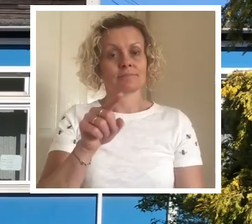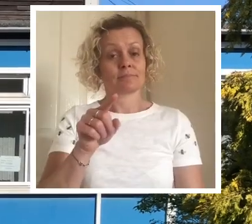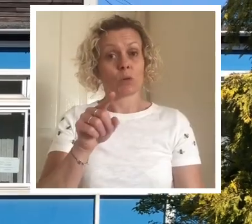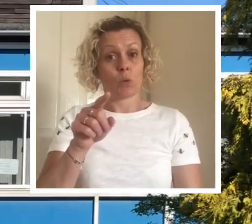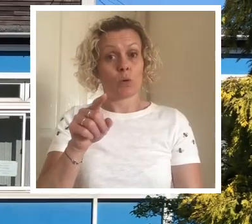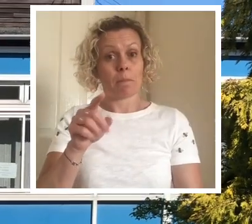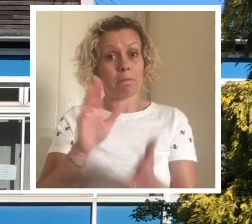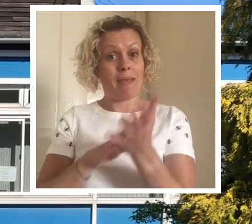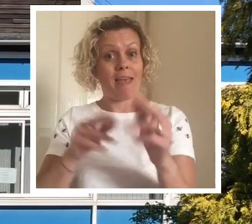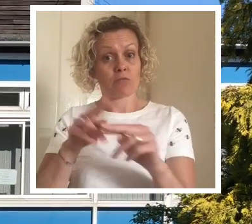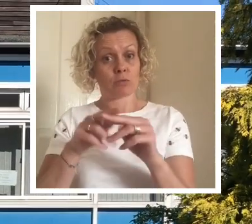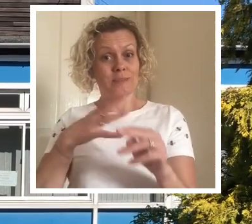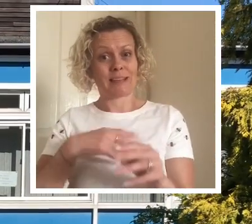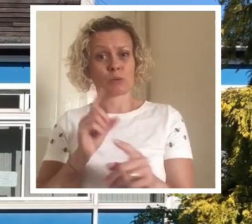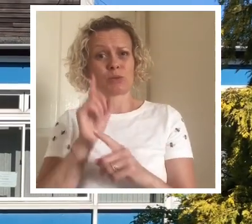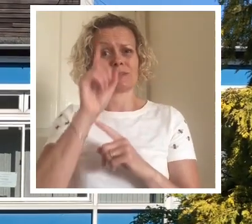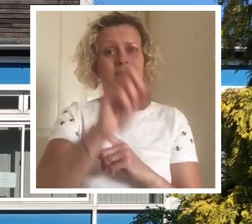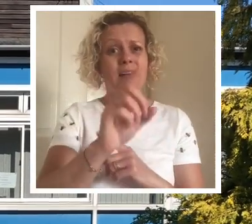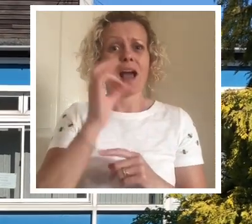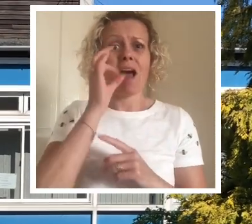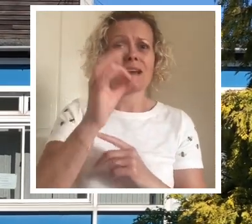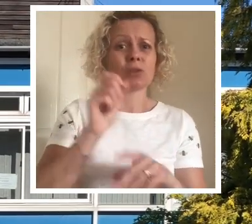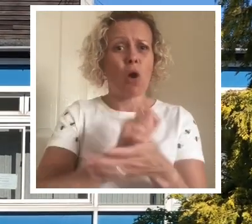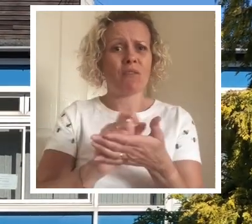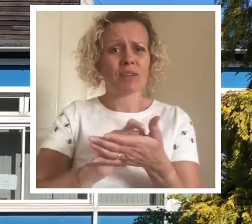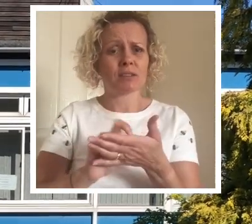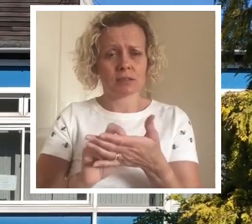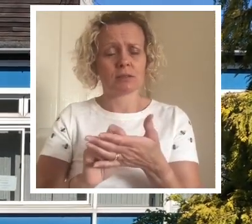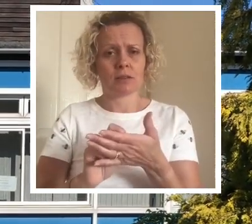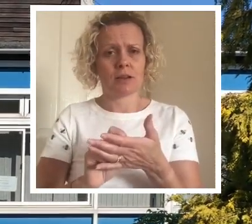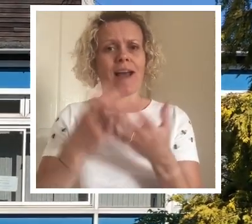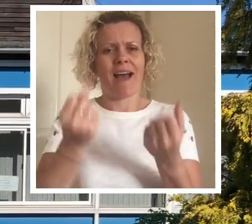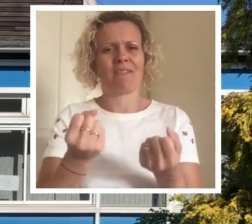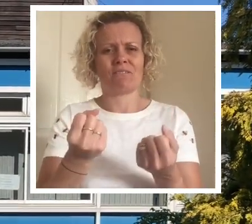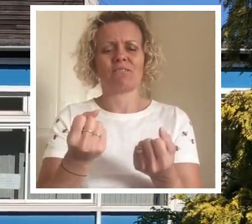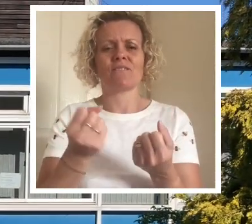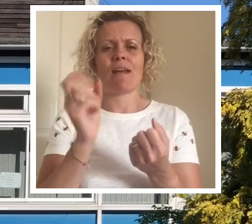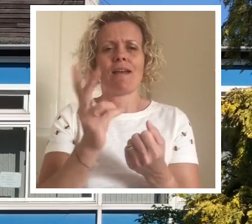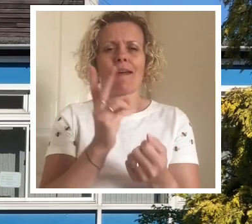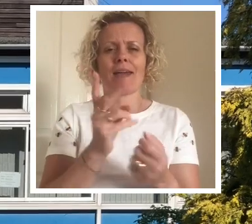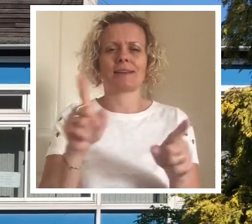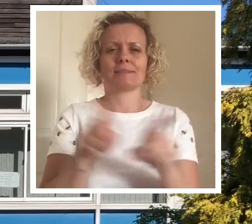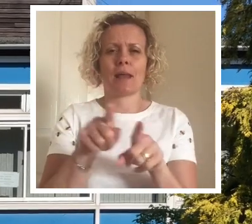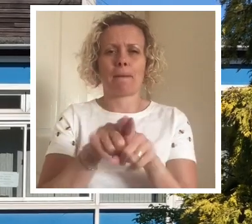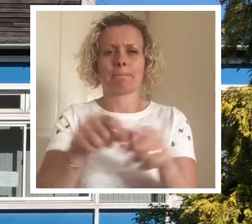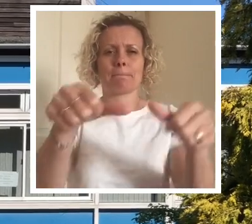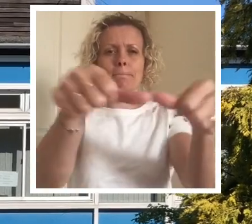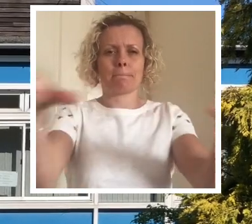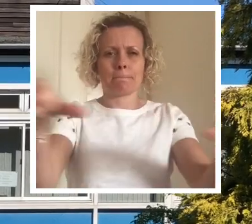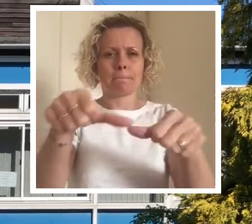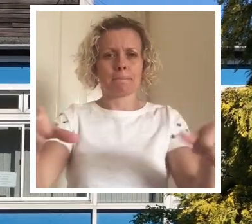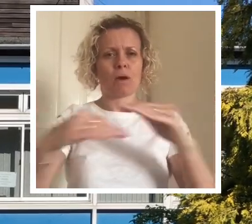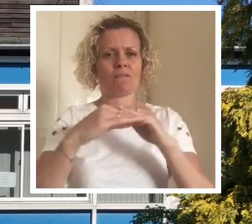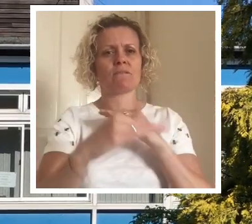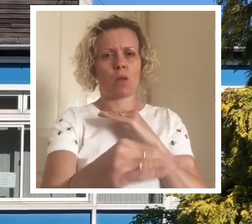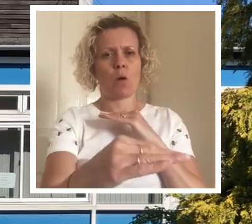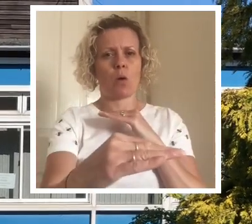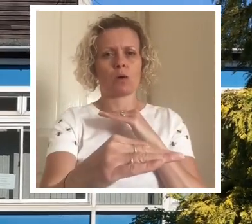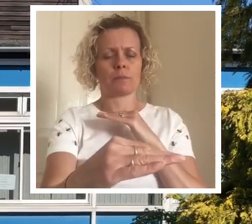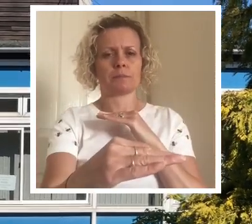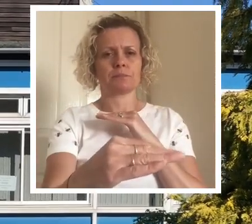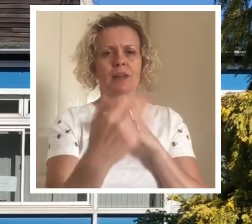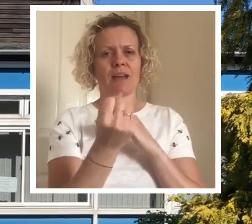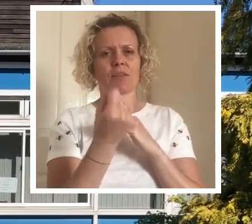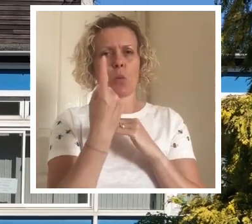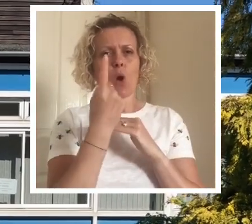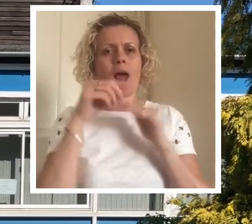If as a parent you need to come and see somebody in the office we've again got two metre intervals marked out on the